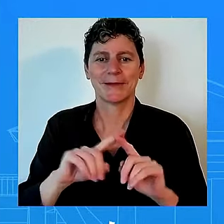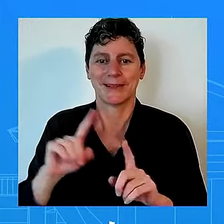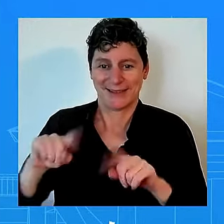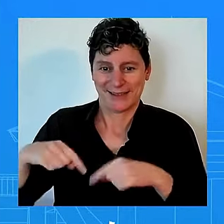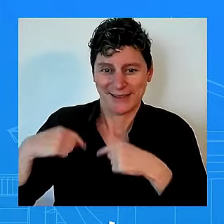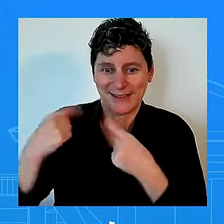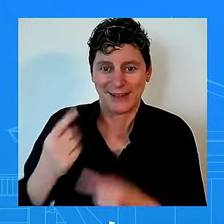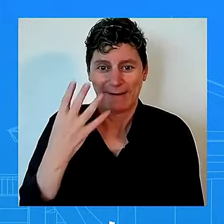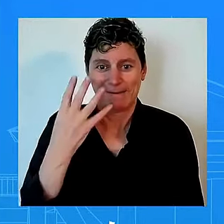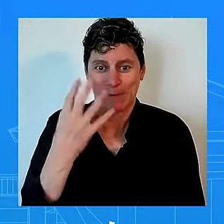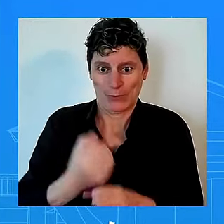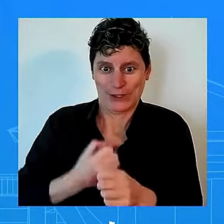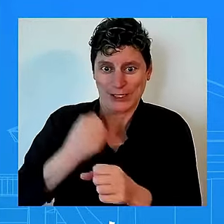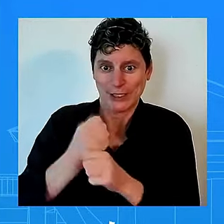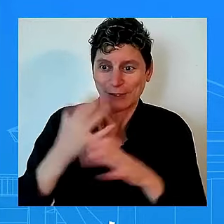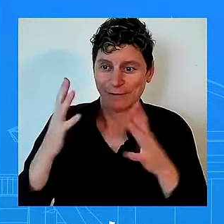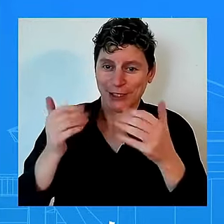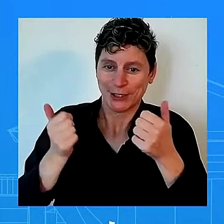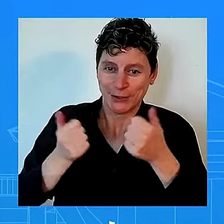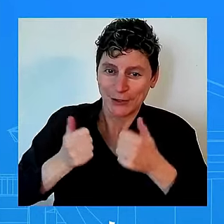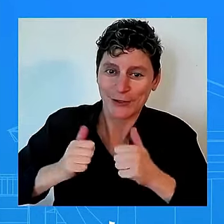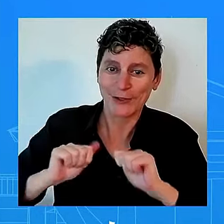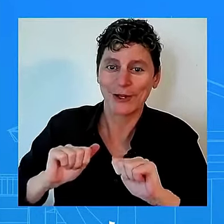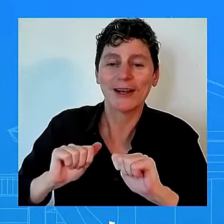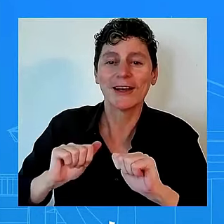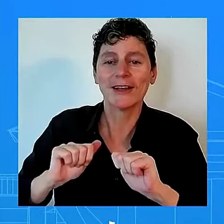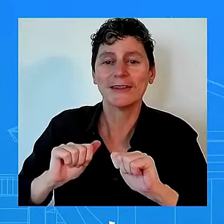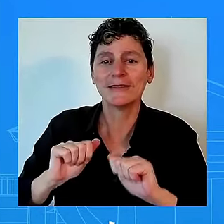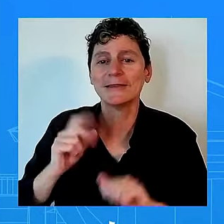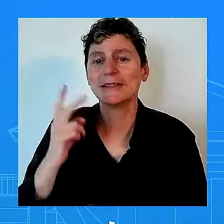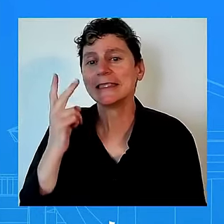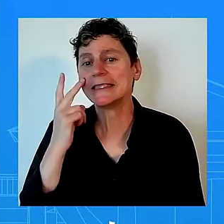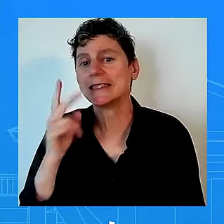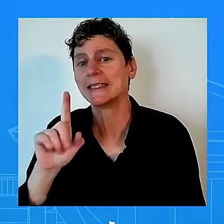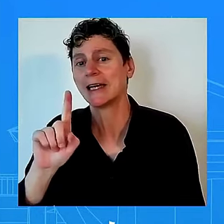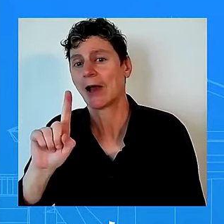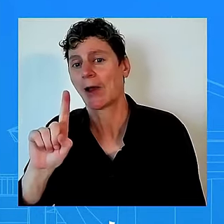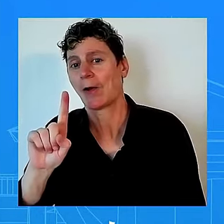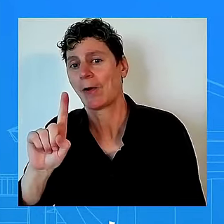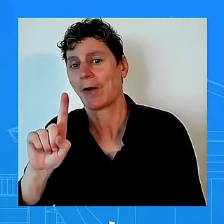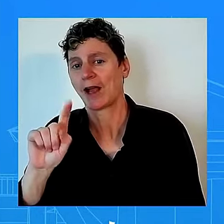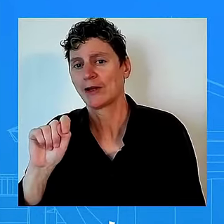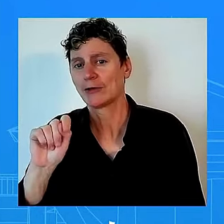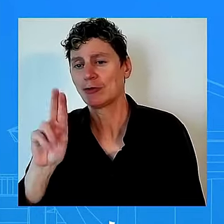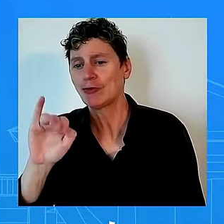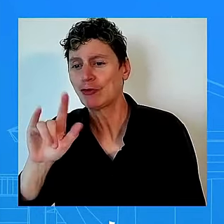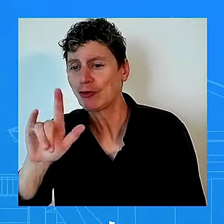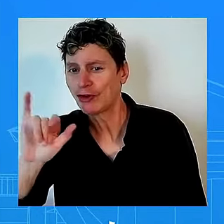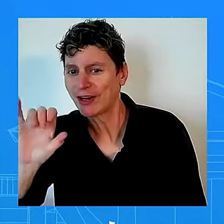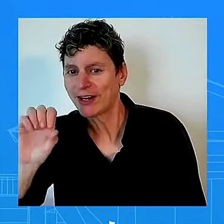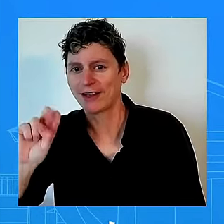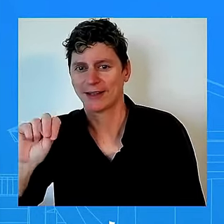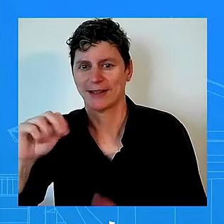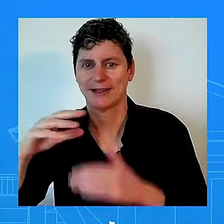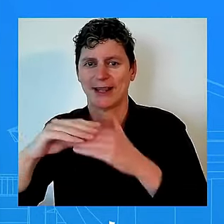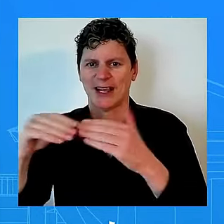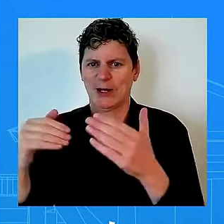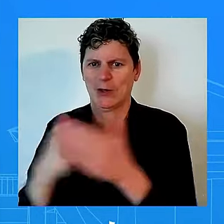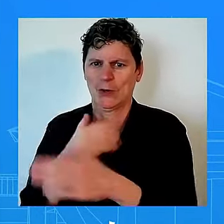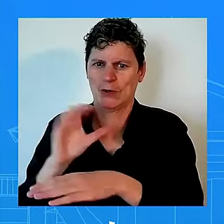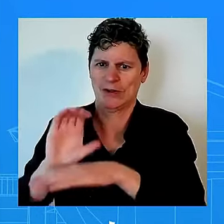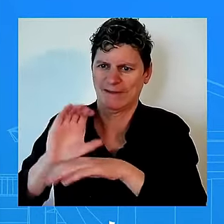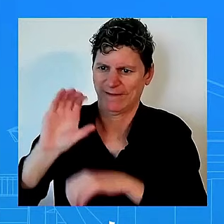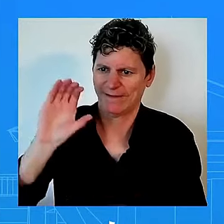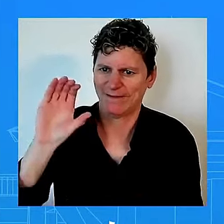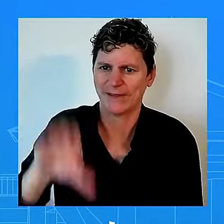dollars of new investments here in america manufacturing investment has hit record highs and factory construction has doubled to a record high